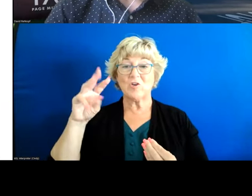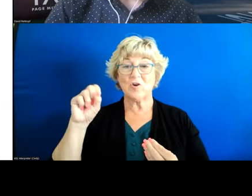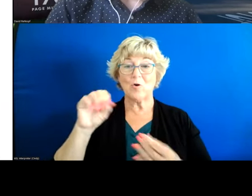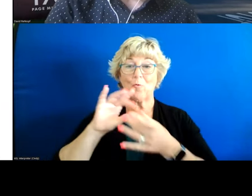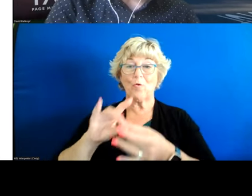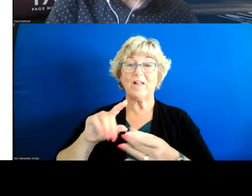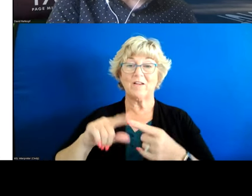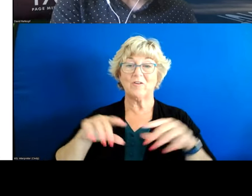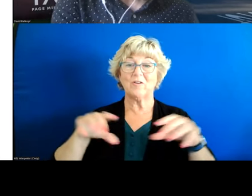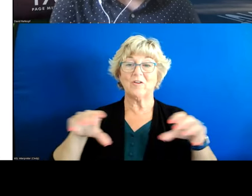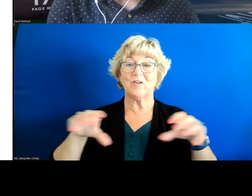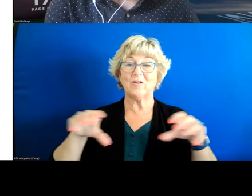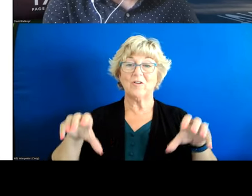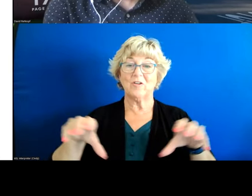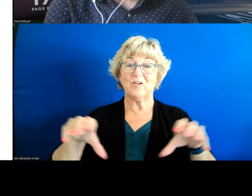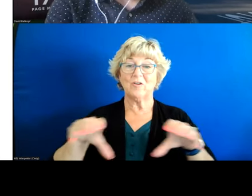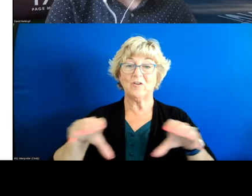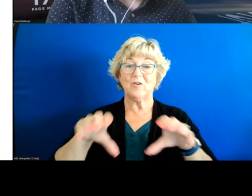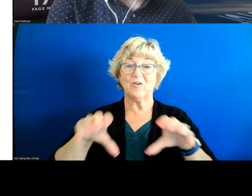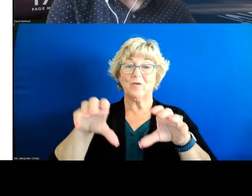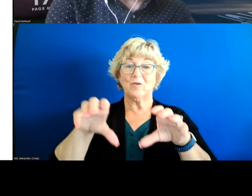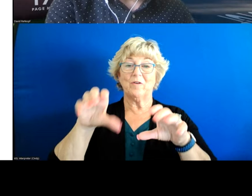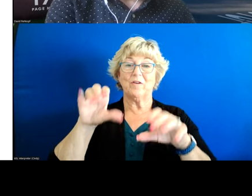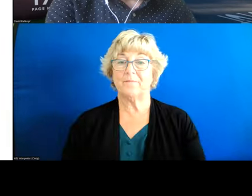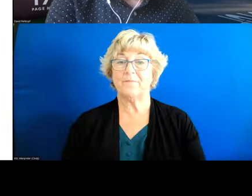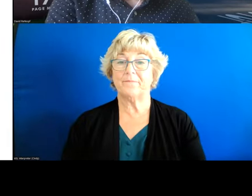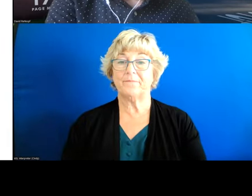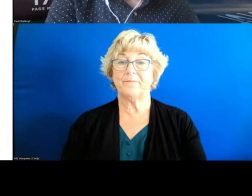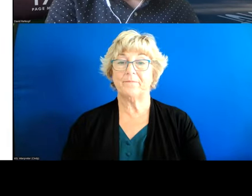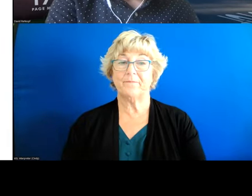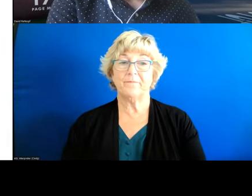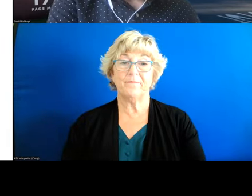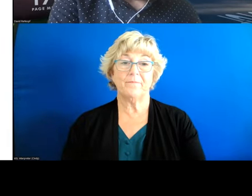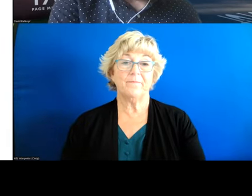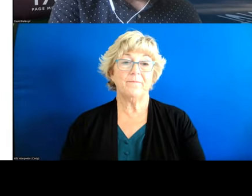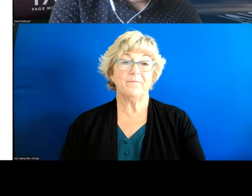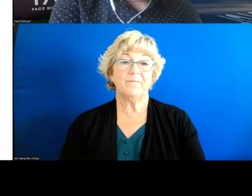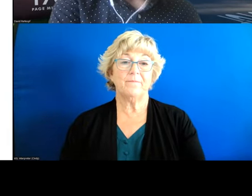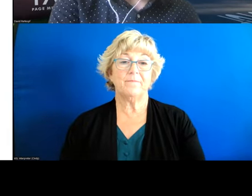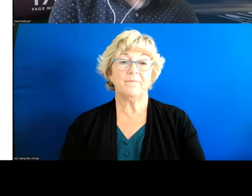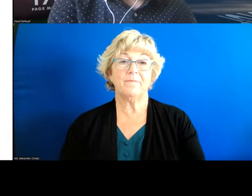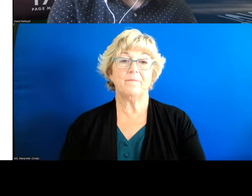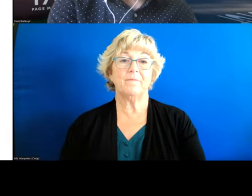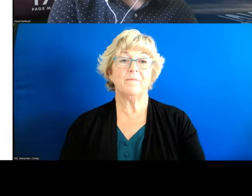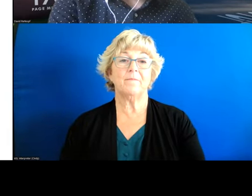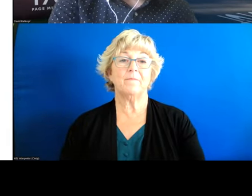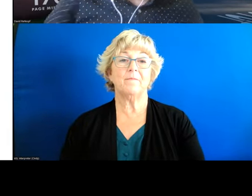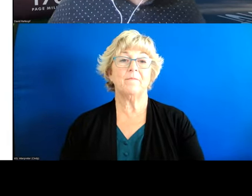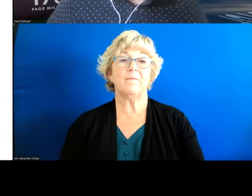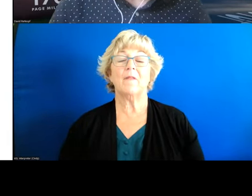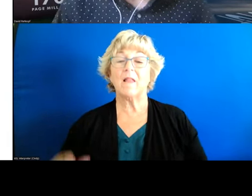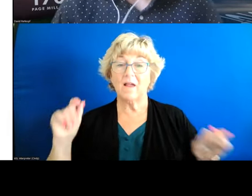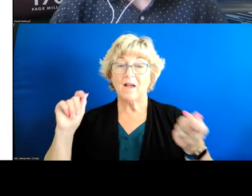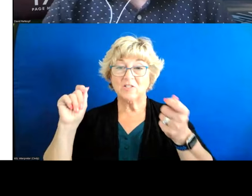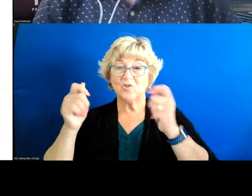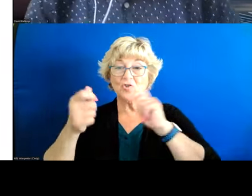of how we're performing in those areas um next slide um this was a change over time